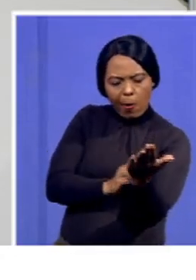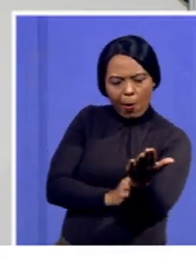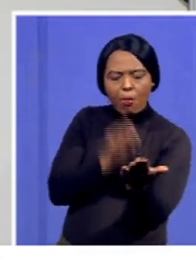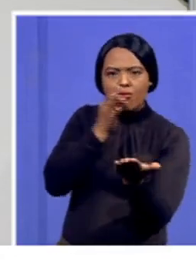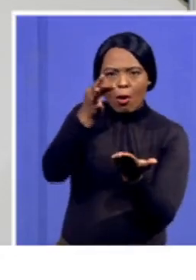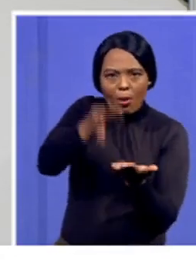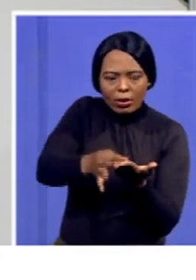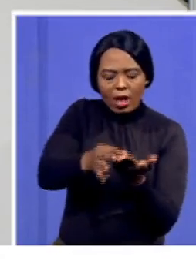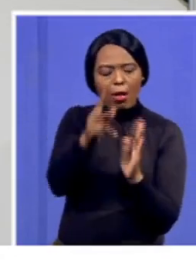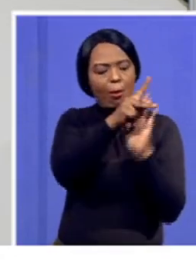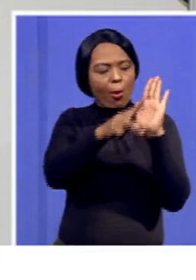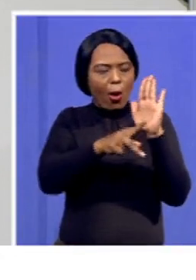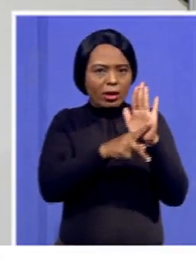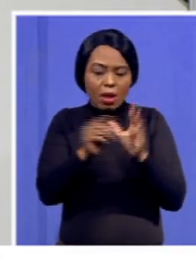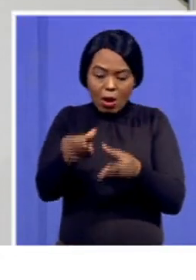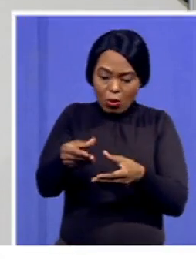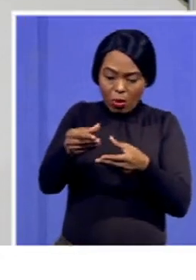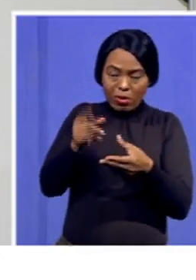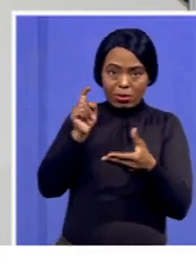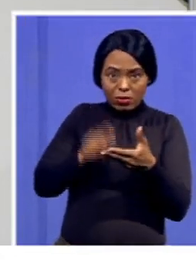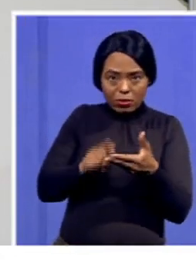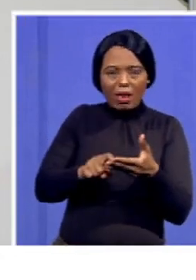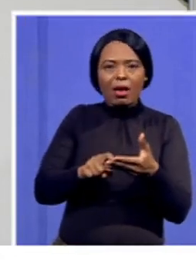in our documents. You would know that